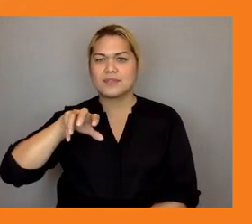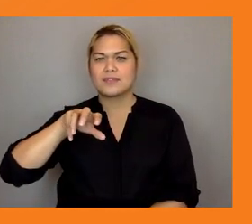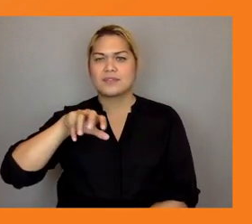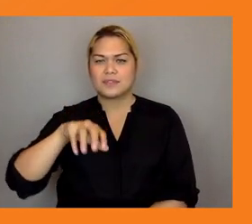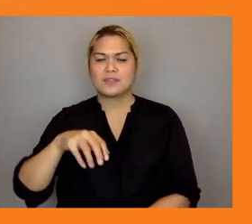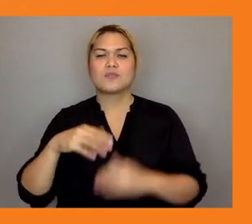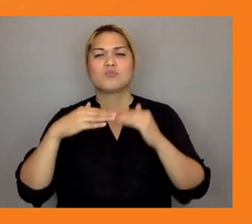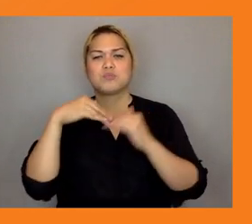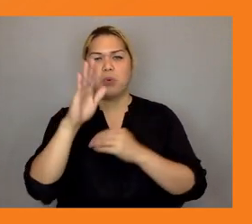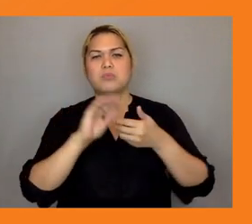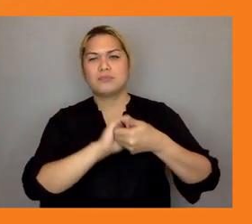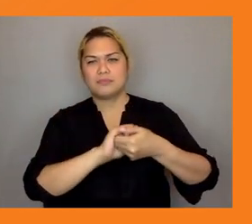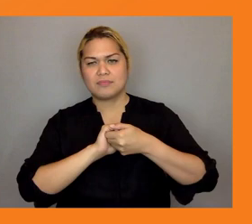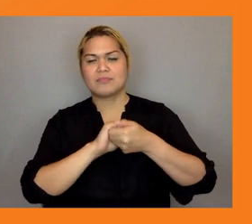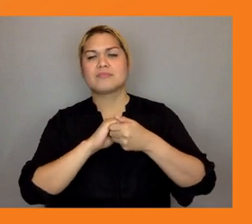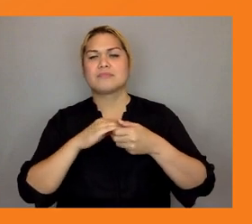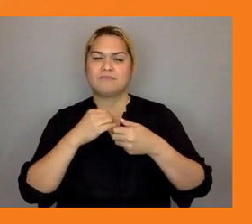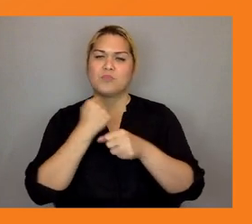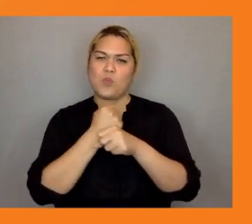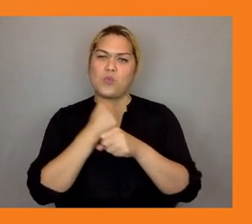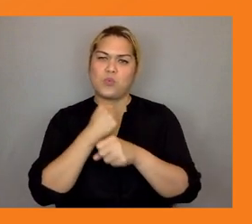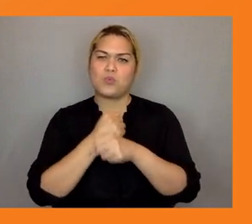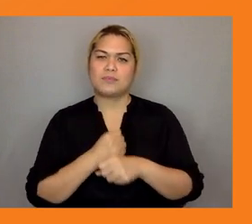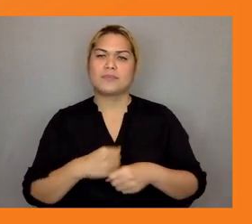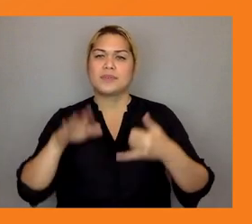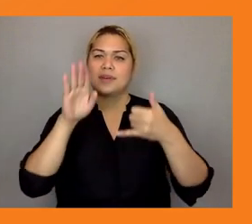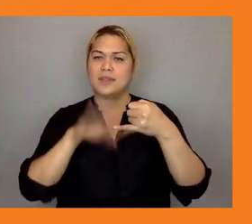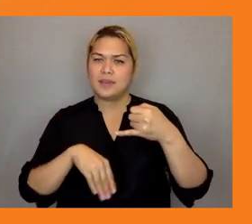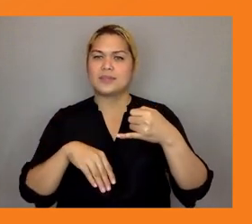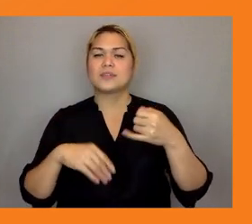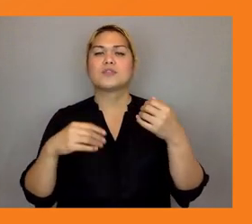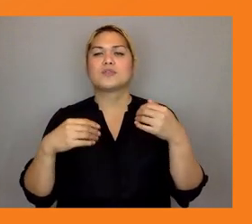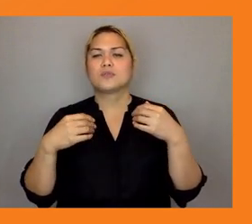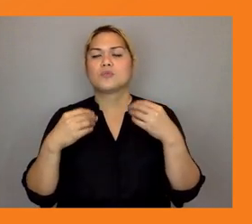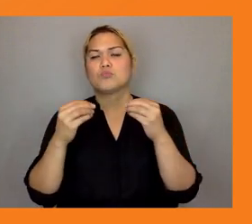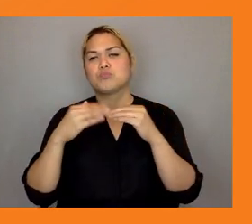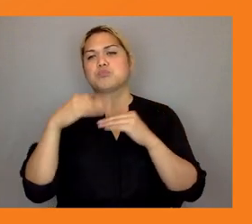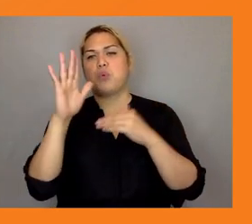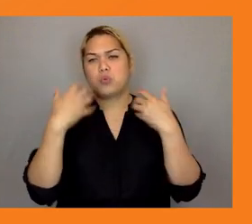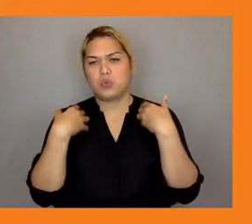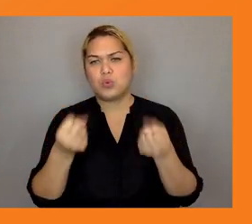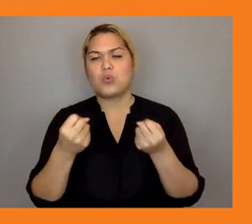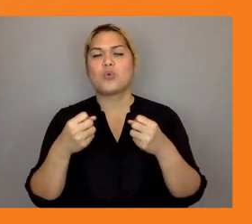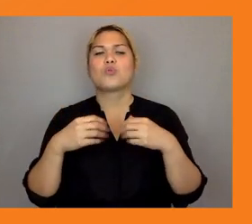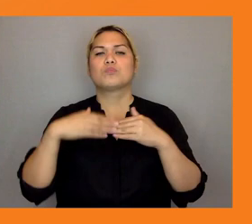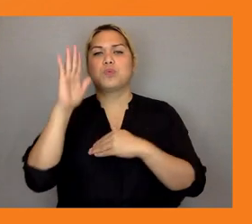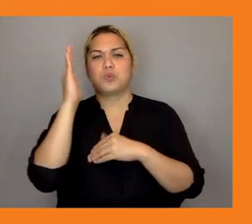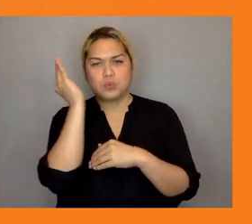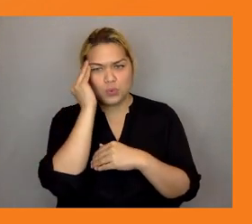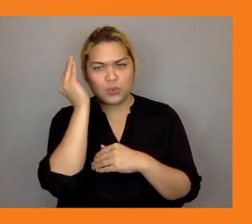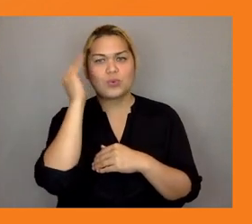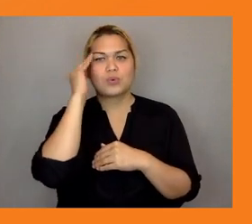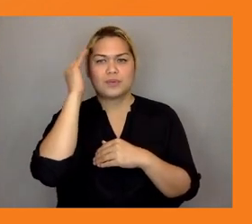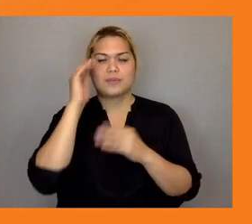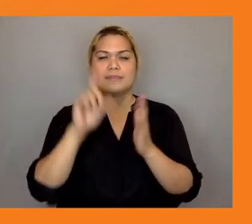we hope that through stronger awareness and collaboration adb and civil society can mutually benefit from the process and gain more knowledge and